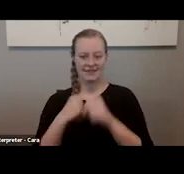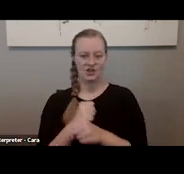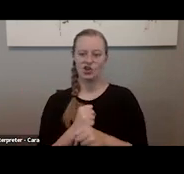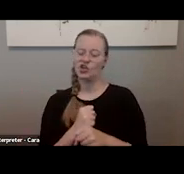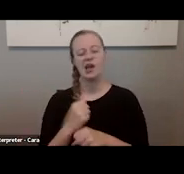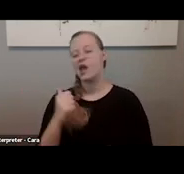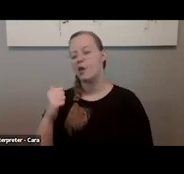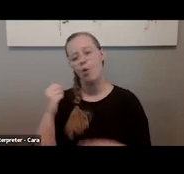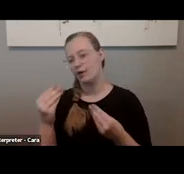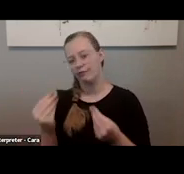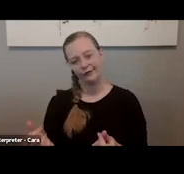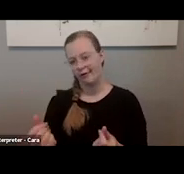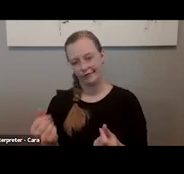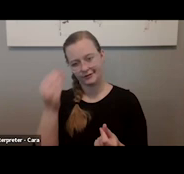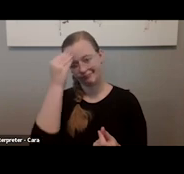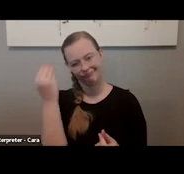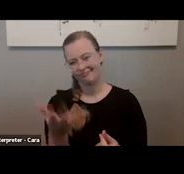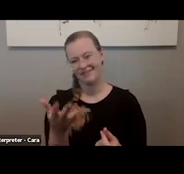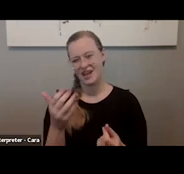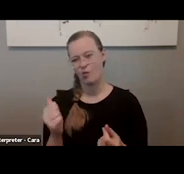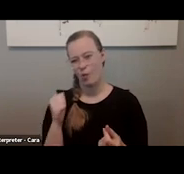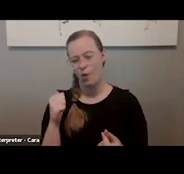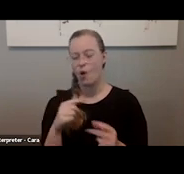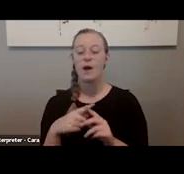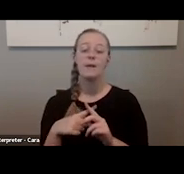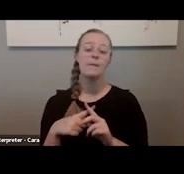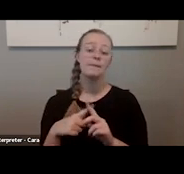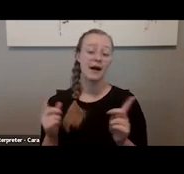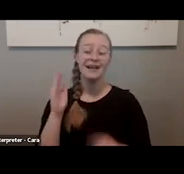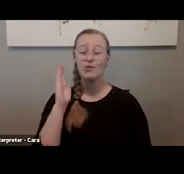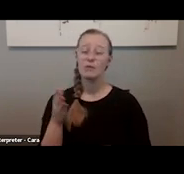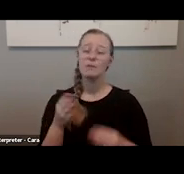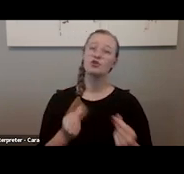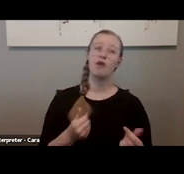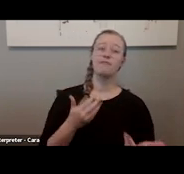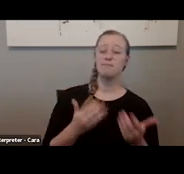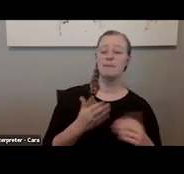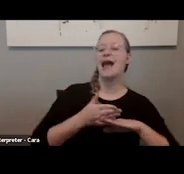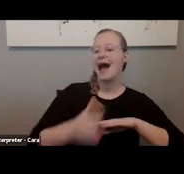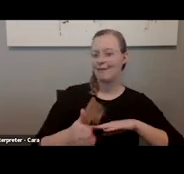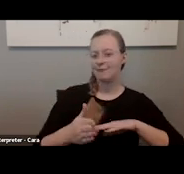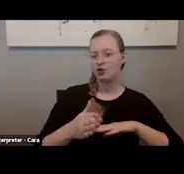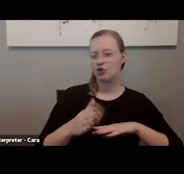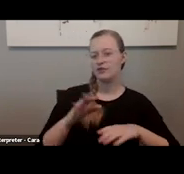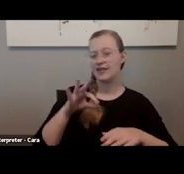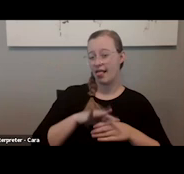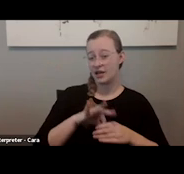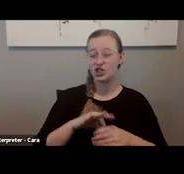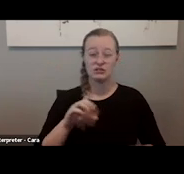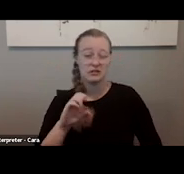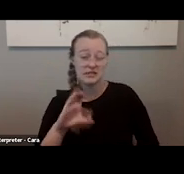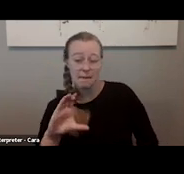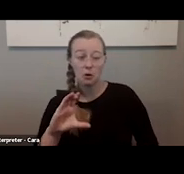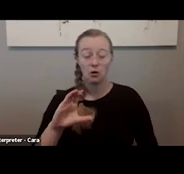resolved, folks, again, in time. But it will be resolved probably after the election in either December or